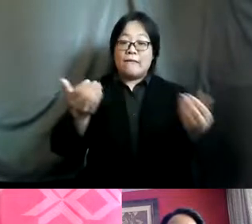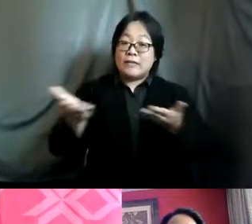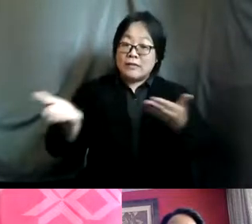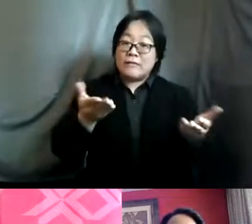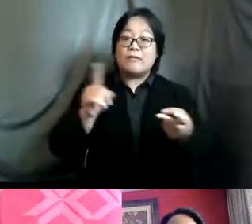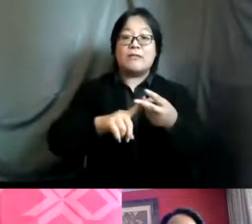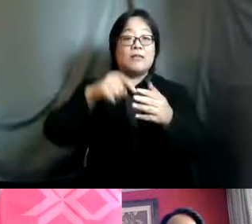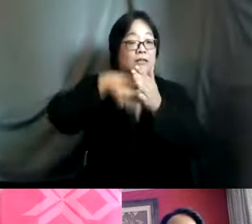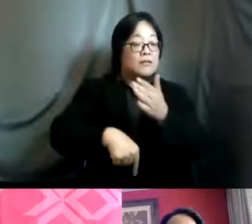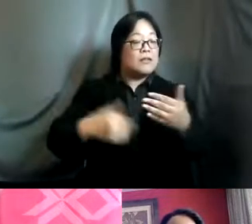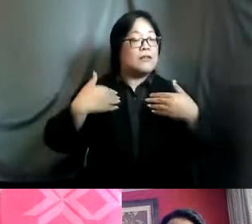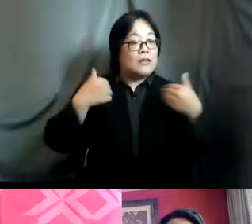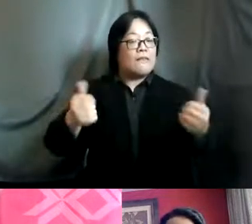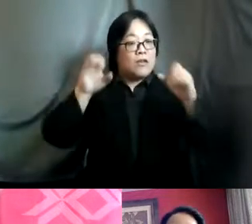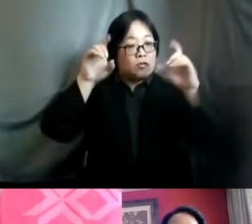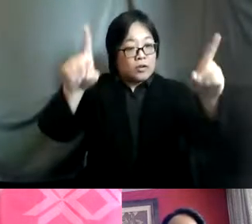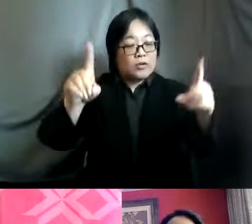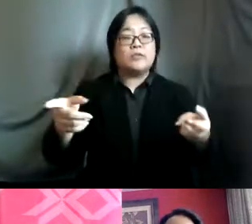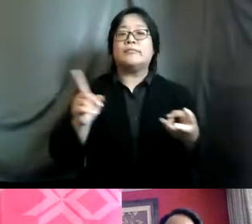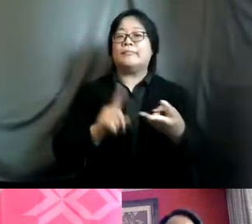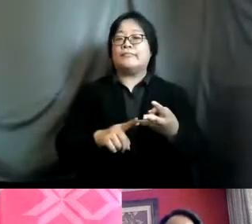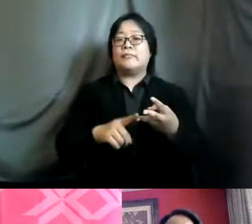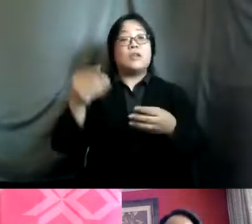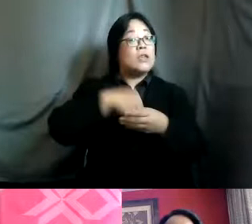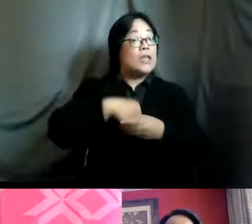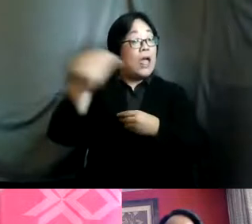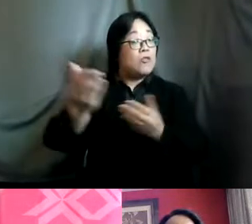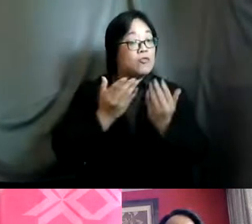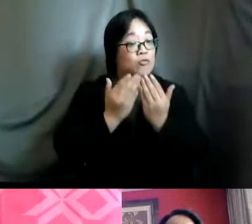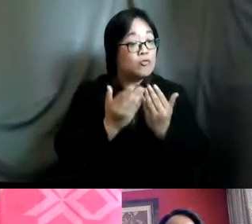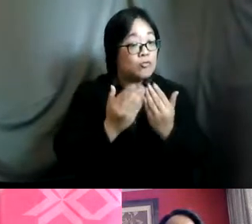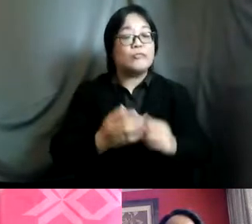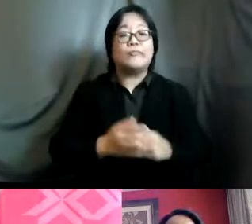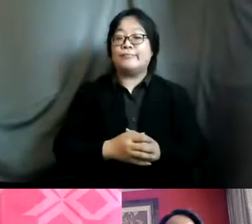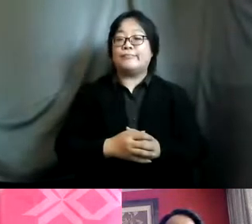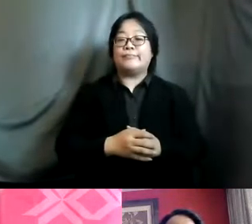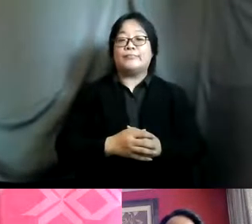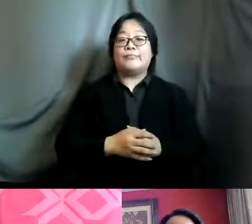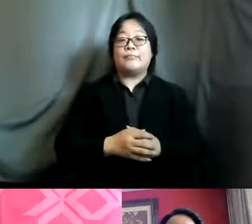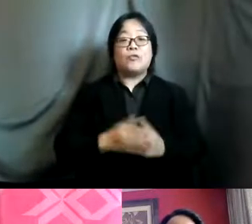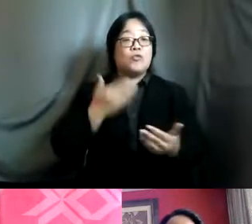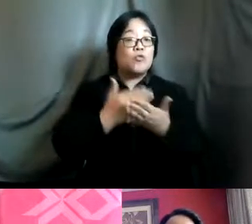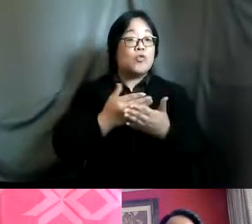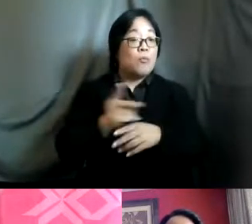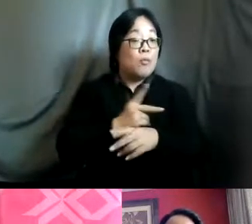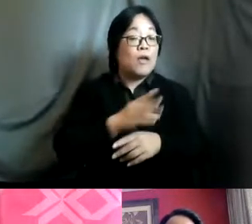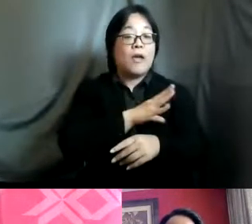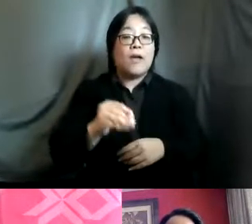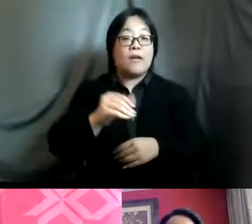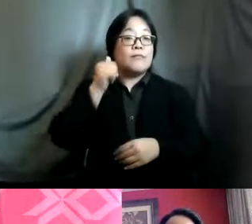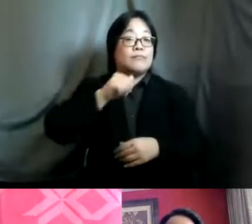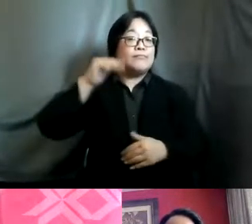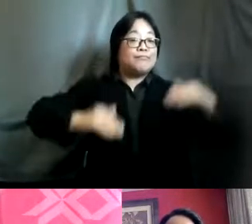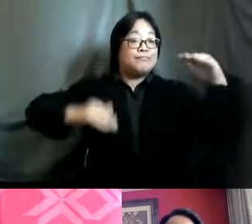sexuality education both in and out of school harmful practices and adolescent girls and women's